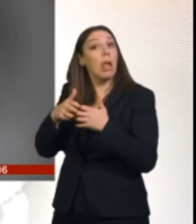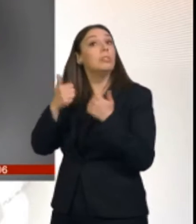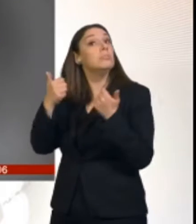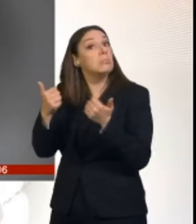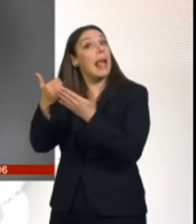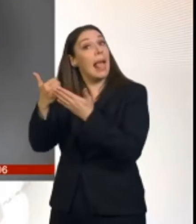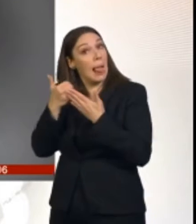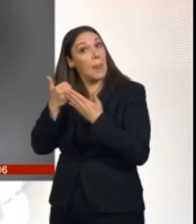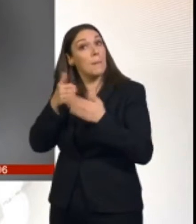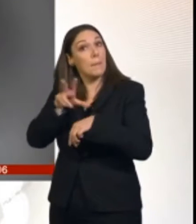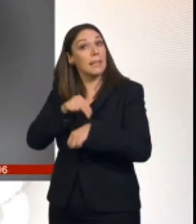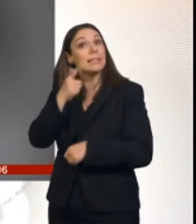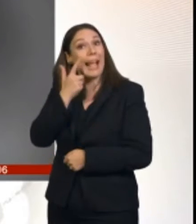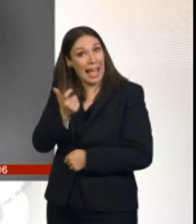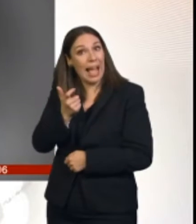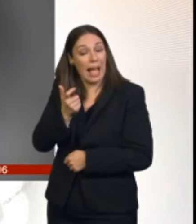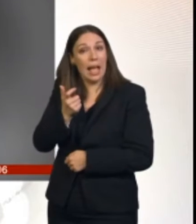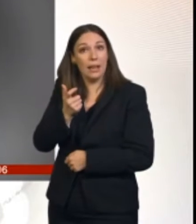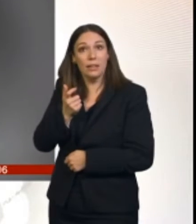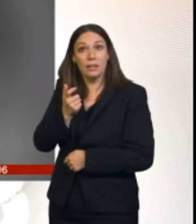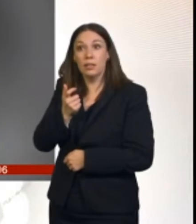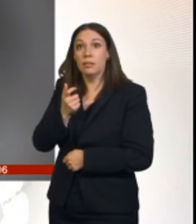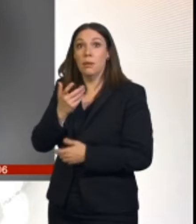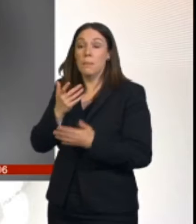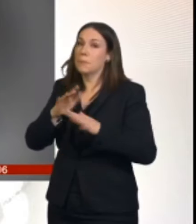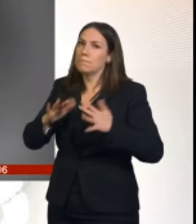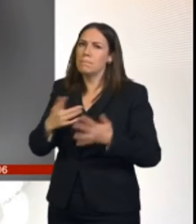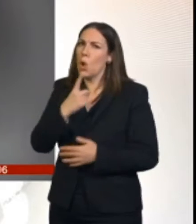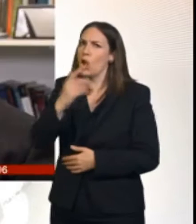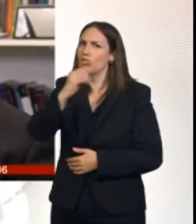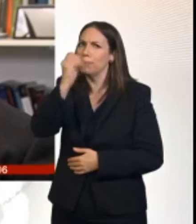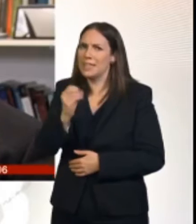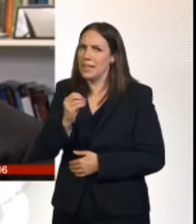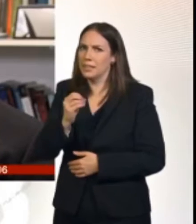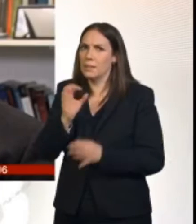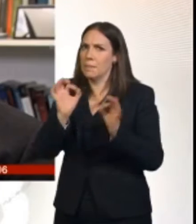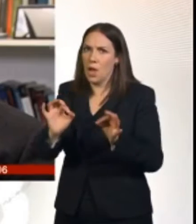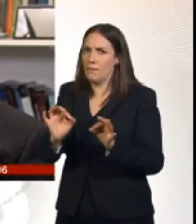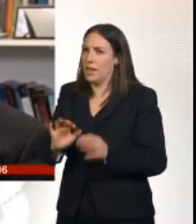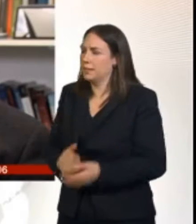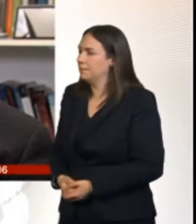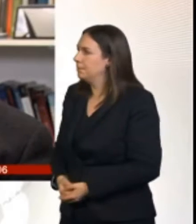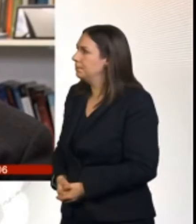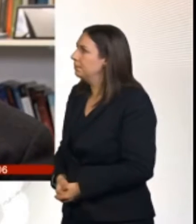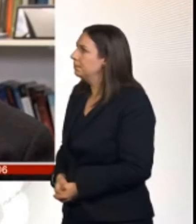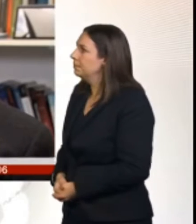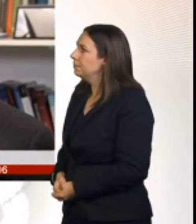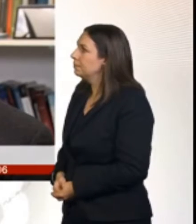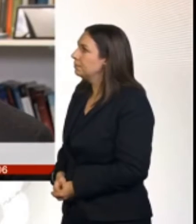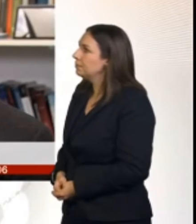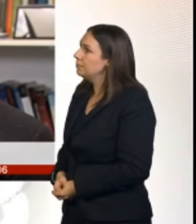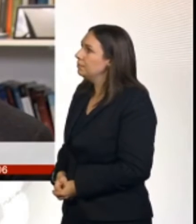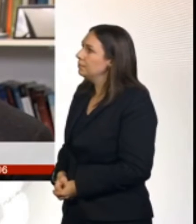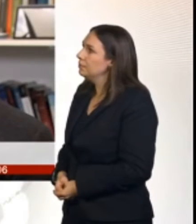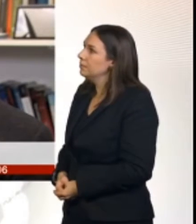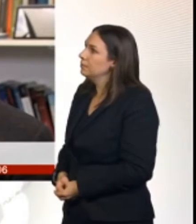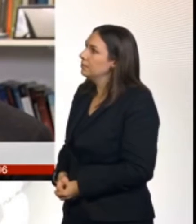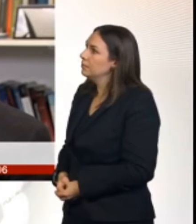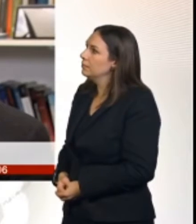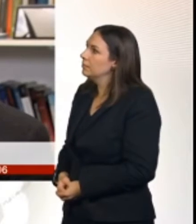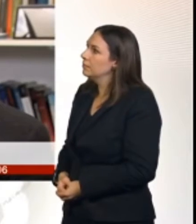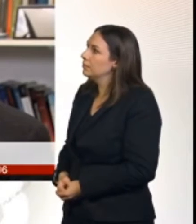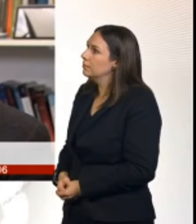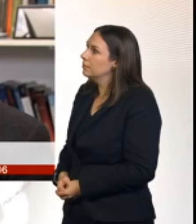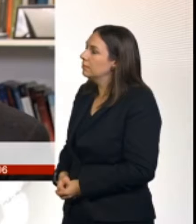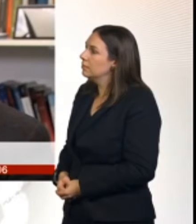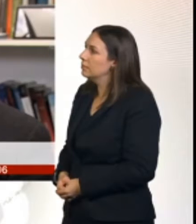in spotting suspects who otherwise wouldn't be found. In the course of the trial, they recognised on a